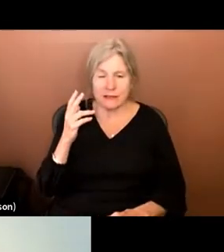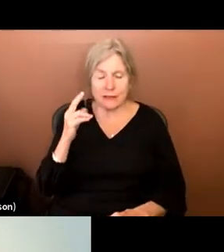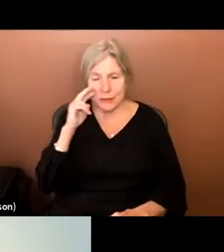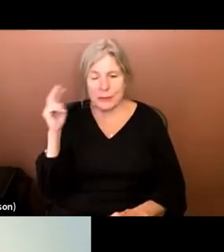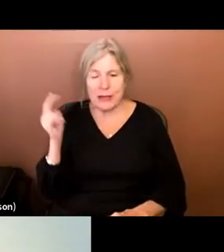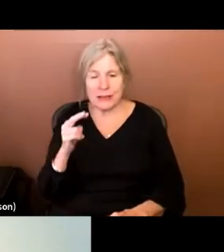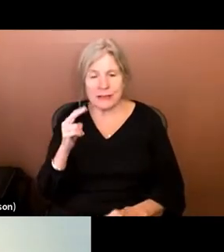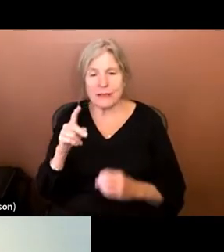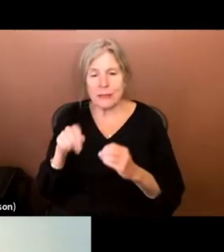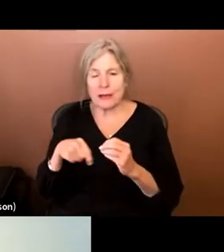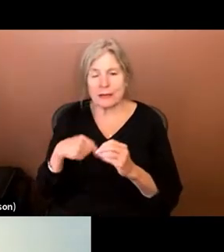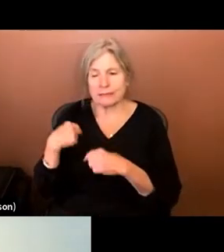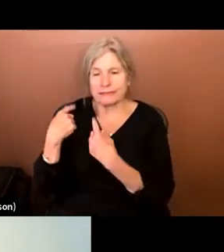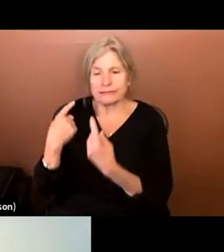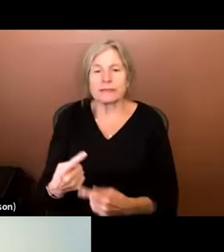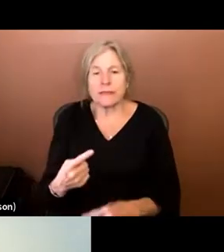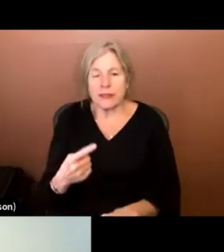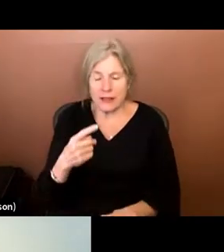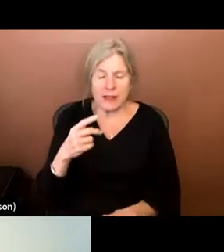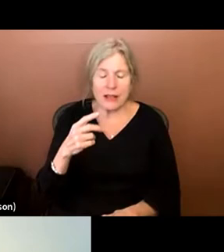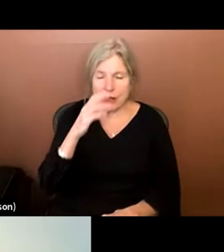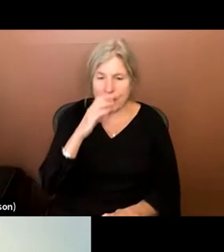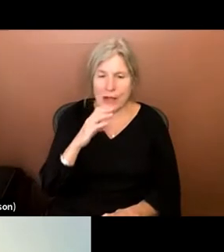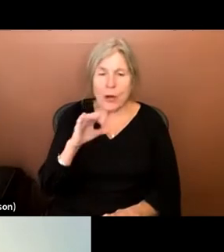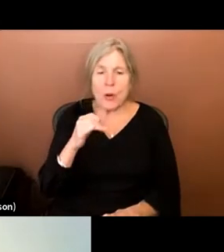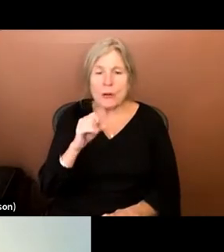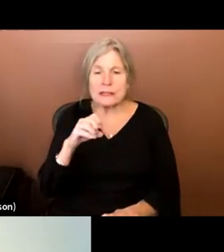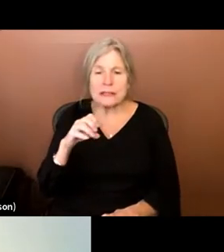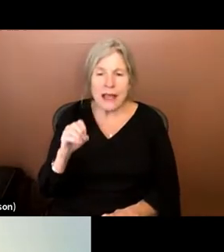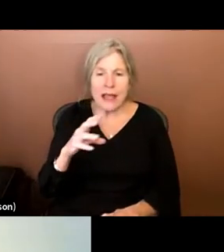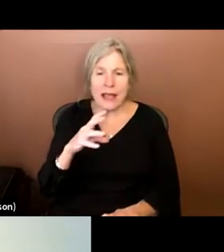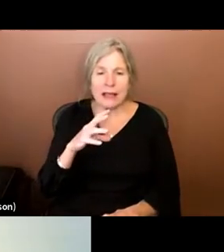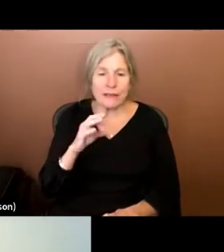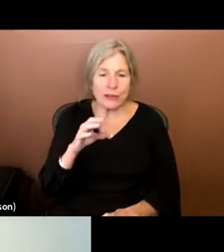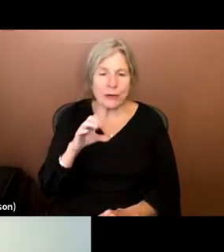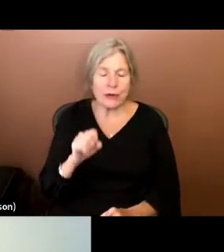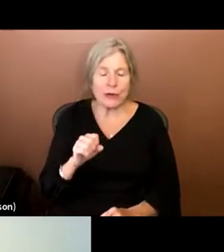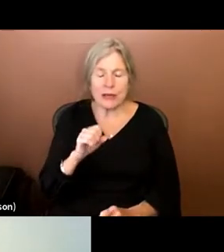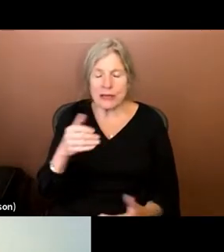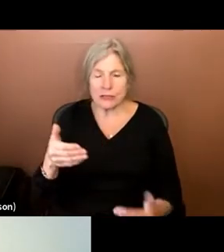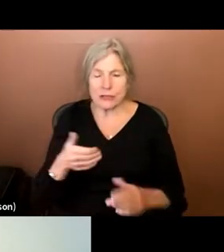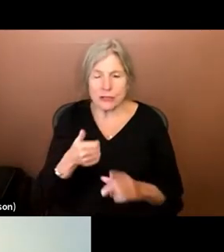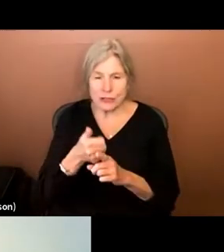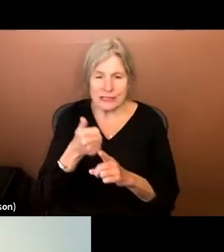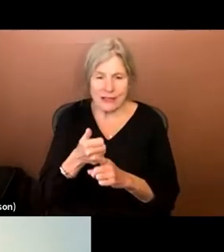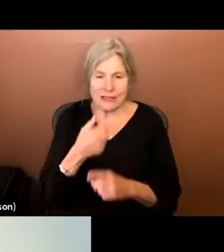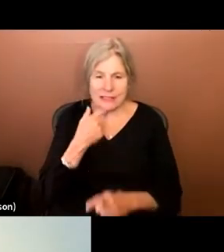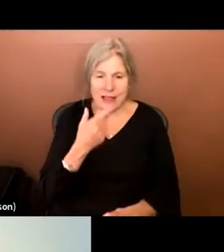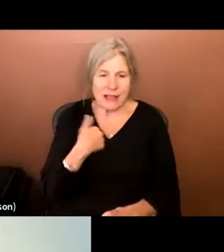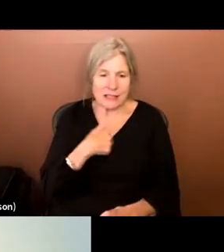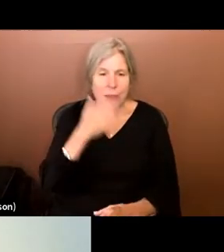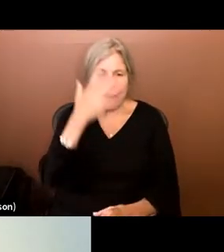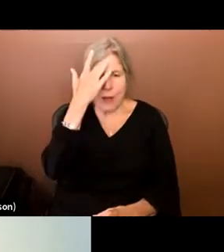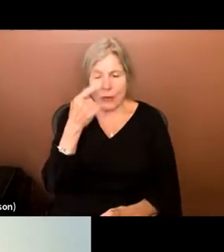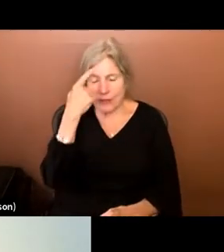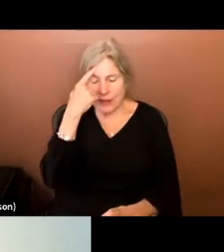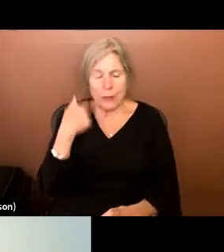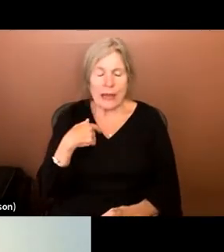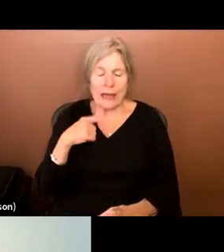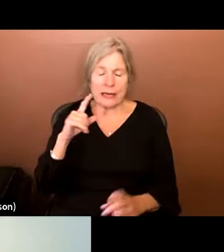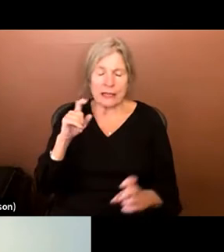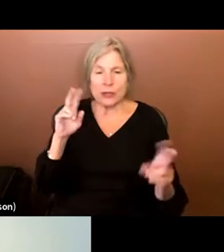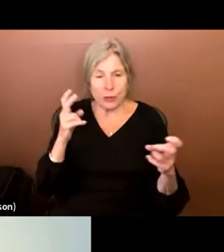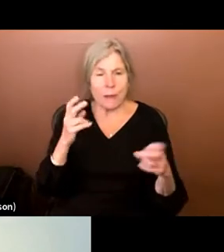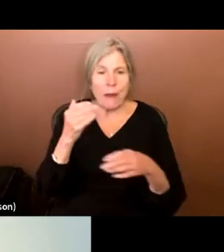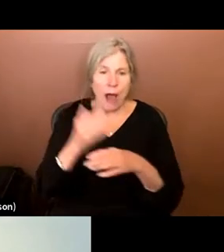comics and graphic novels. So, Jose, if you could introduce yourself to our attendees and then tell us why you think we bothered trying to make